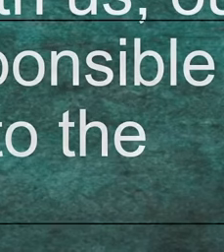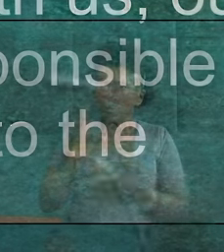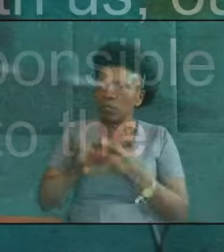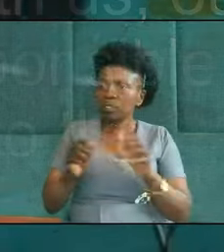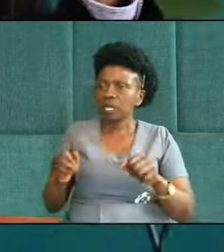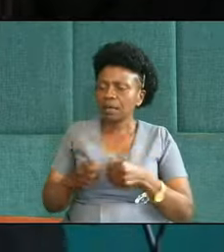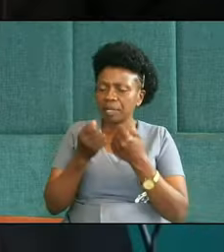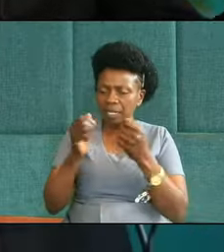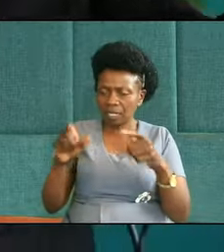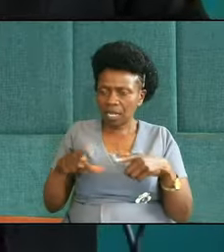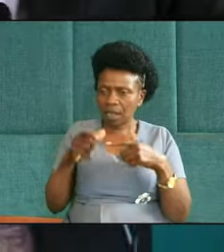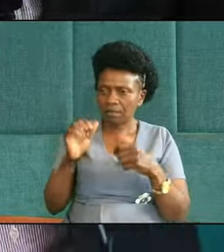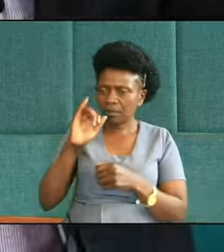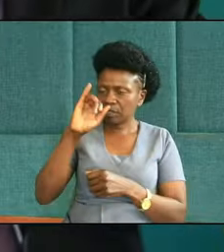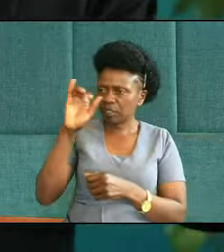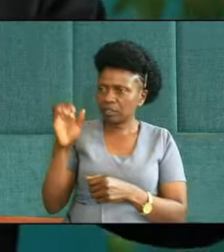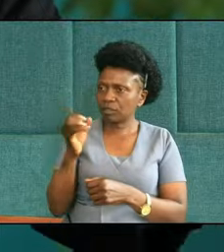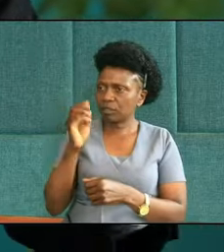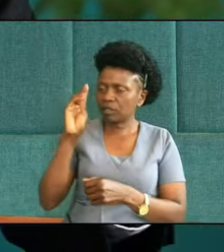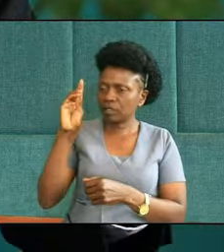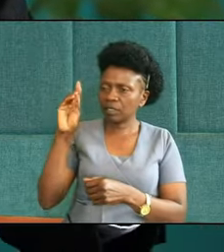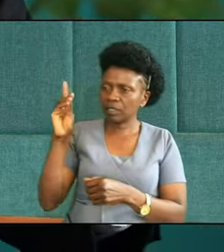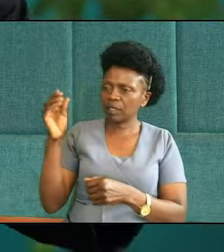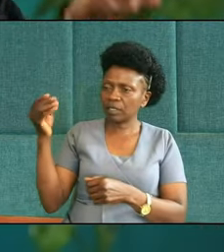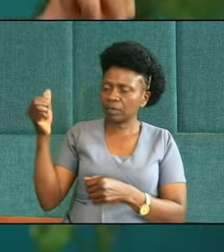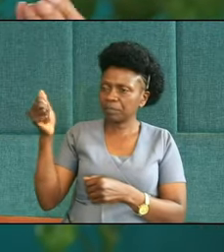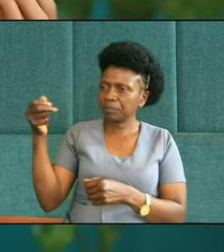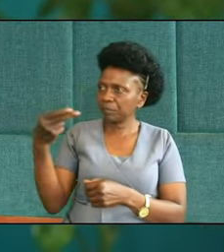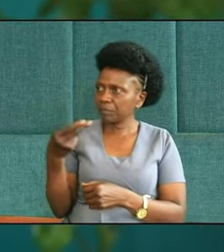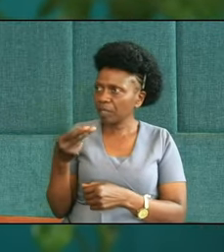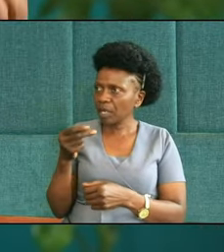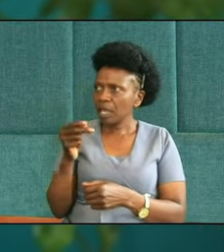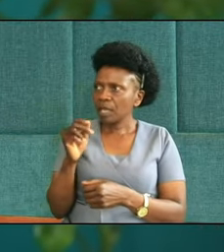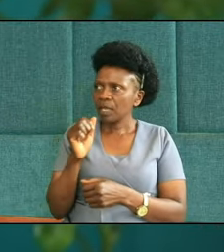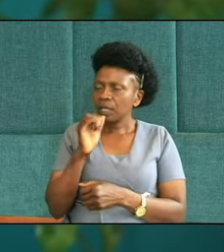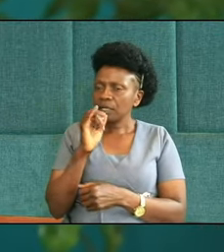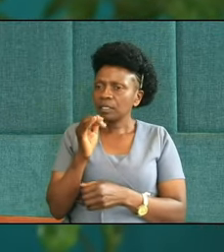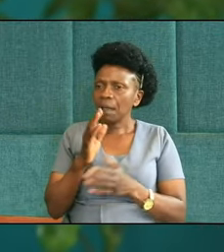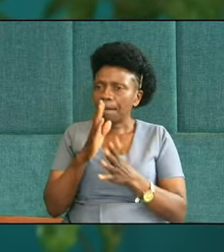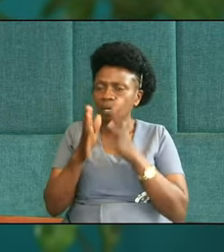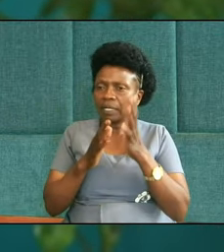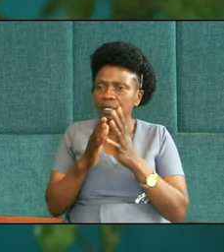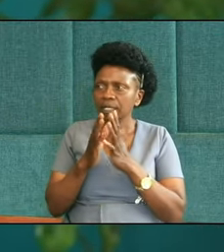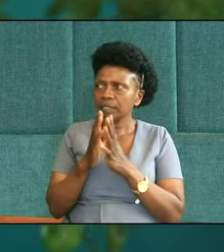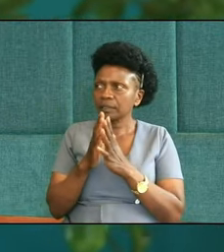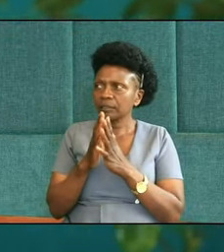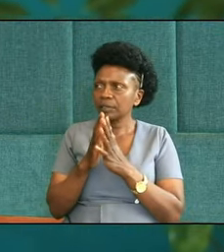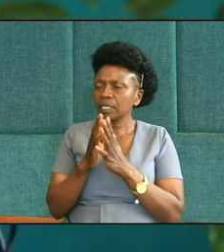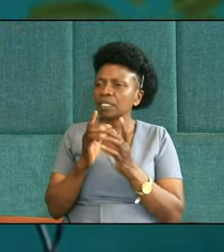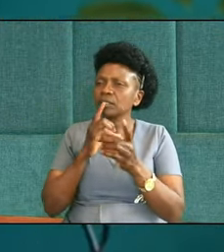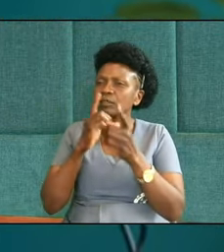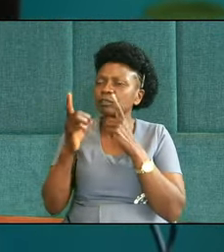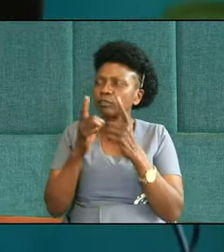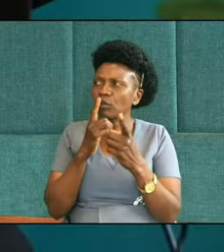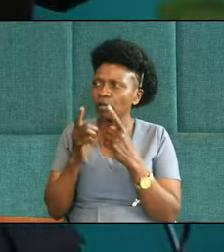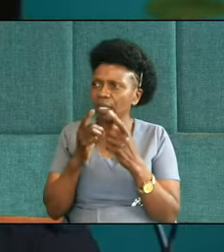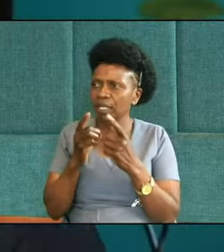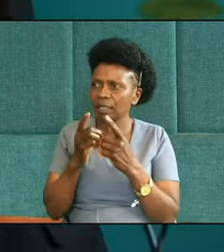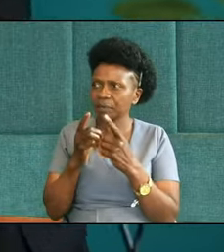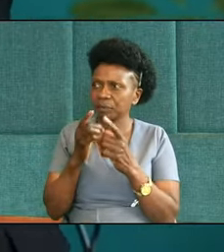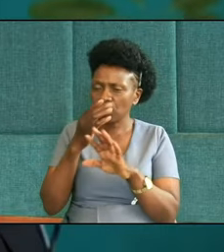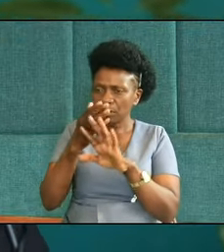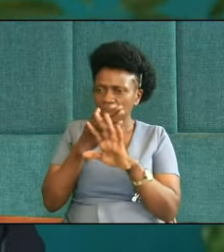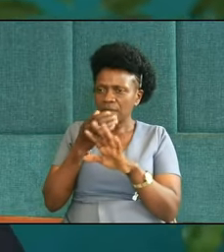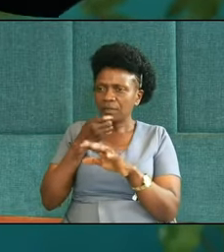the life of Judah? A radical transformation. Can you see it? Judah is a man who cares, and in fact, Judah, earlier